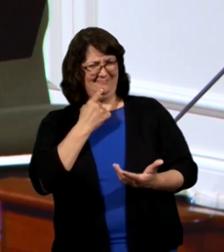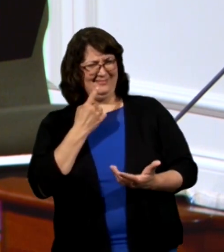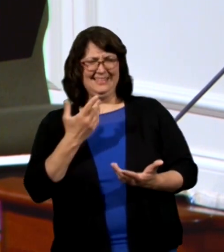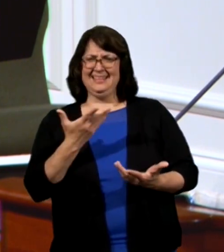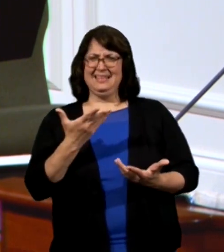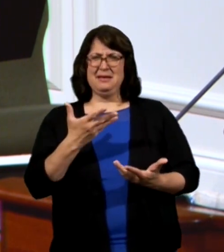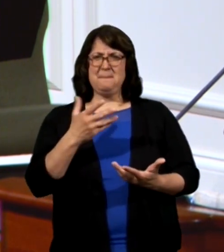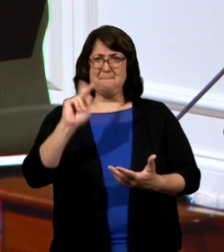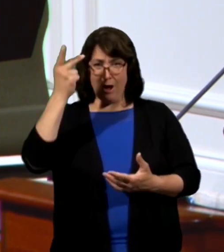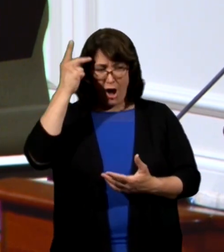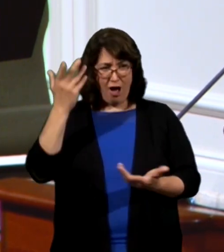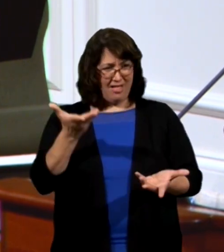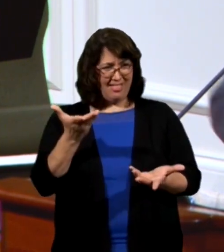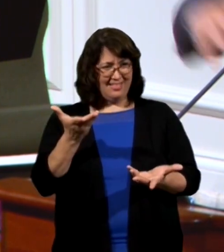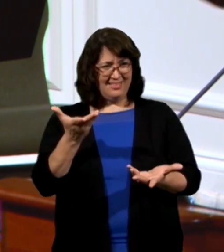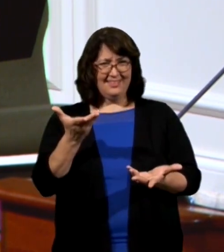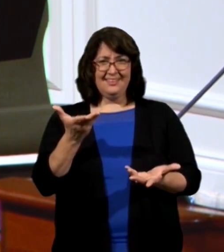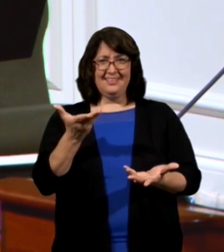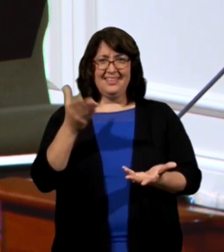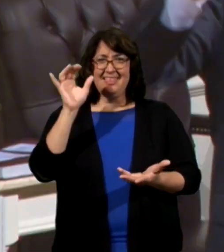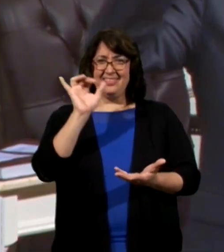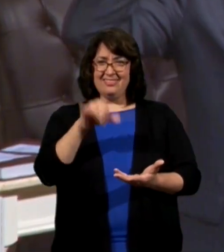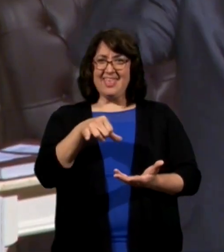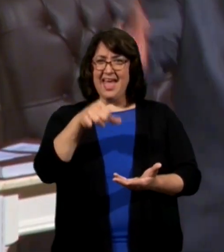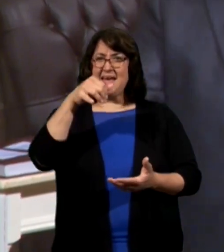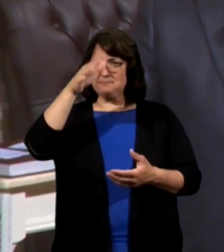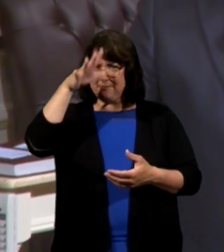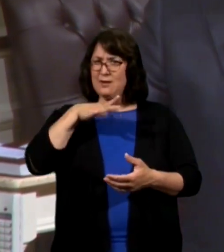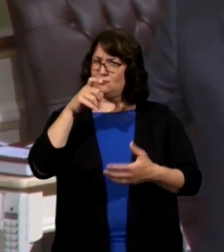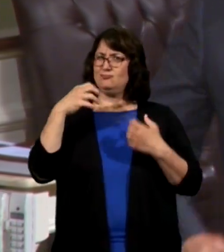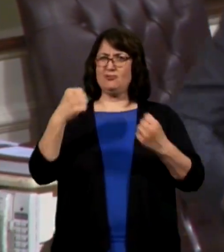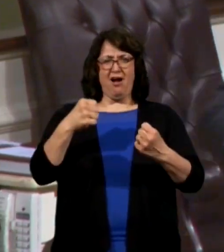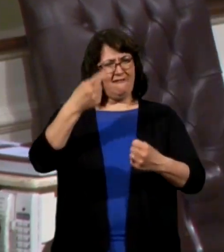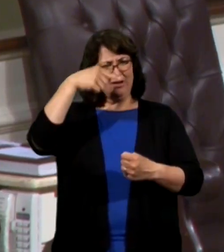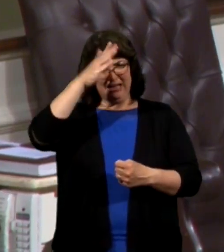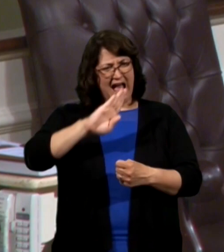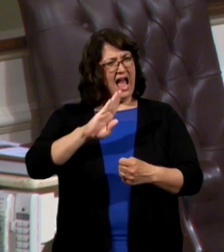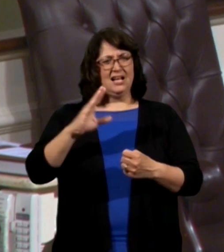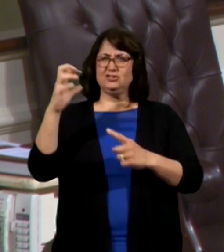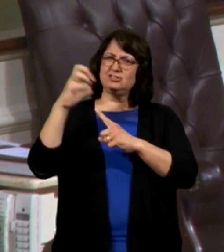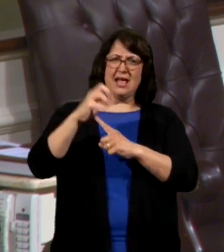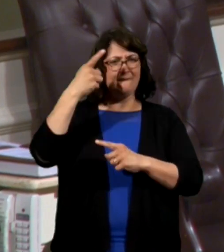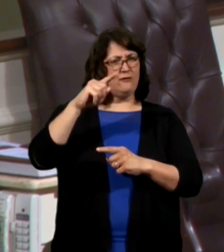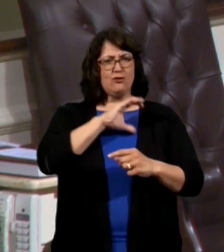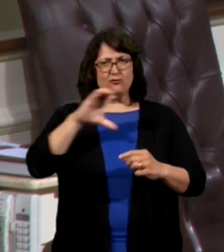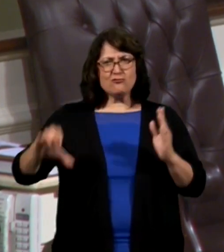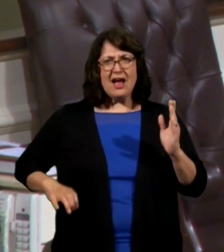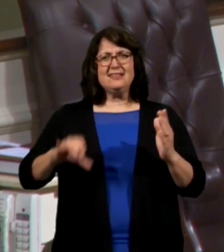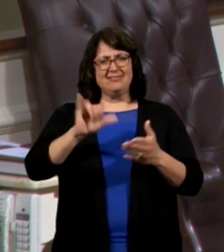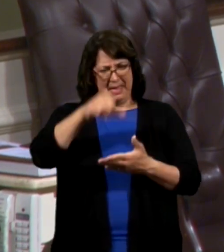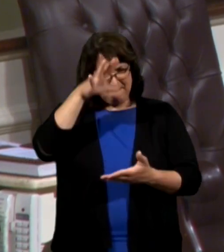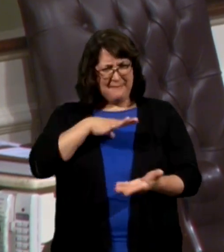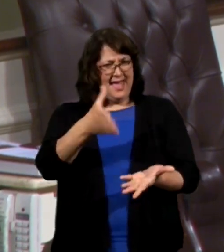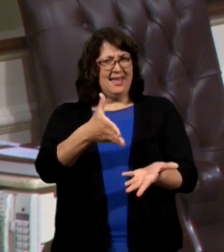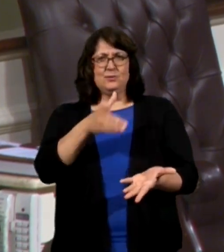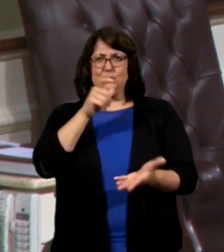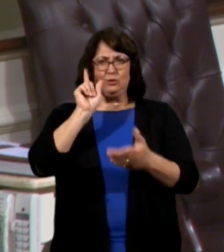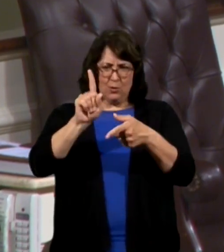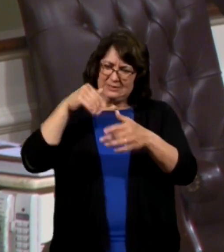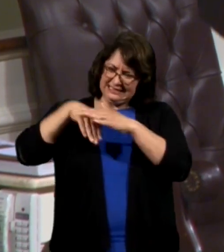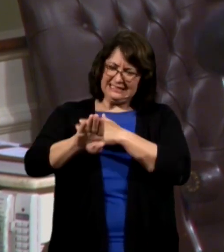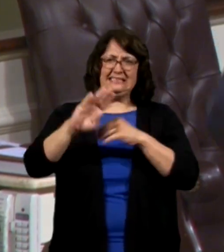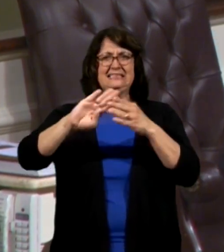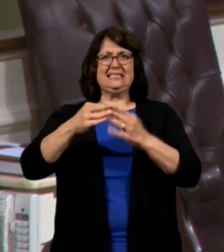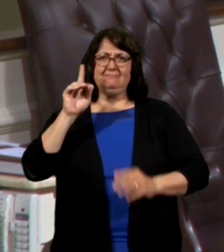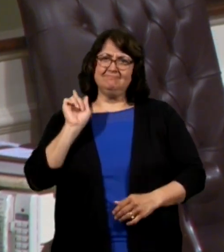apostle Paul, that lion for God, that champion for Christ, the guy who goes into a city and goes